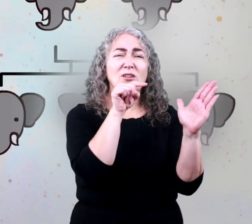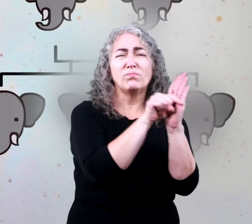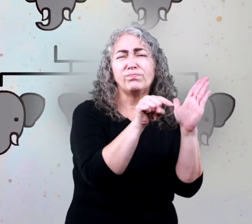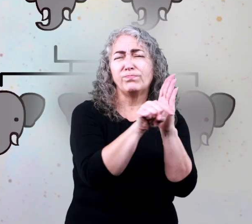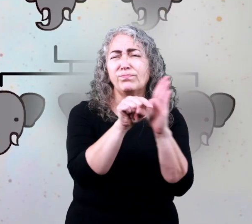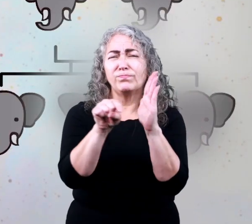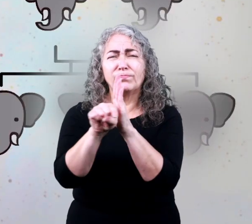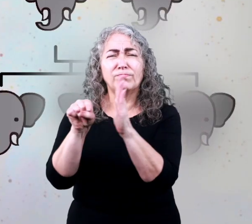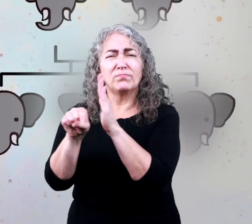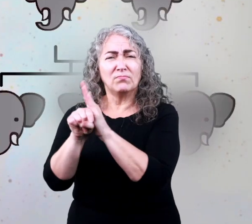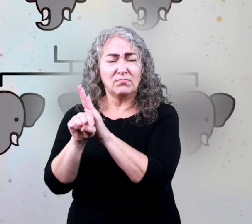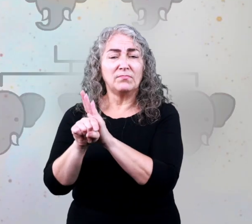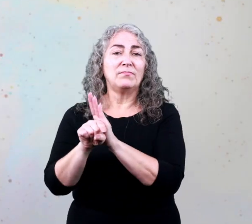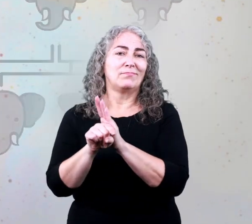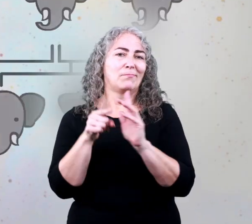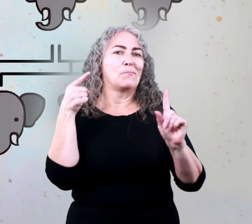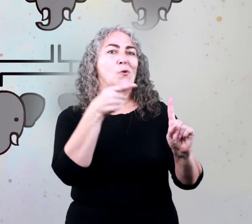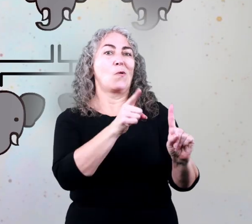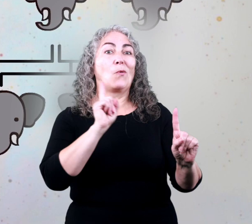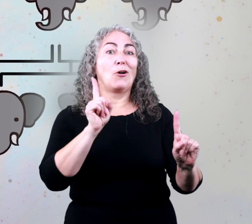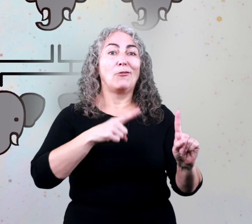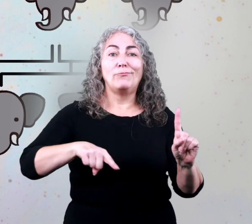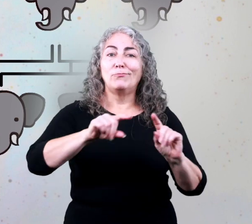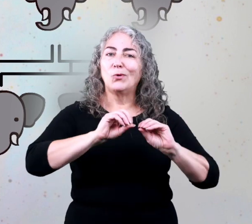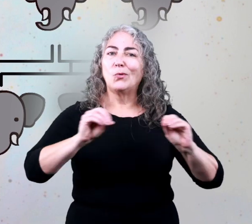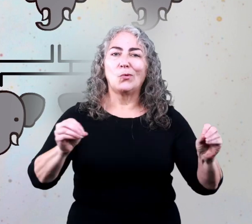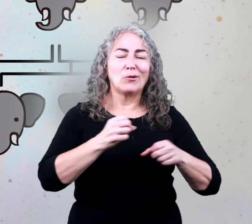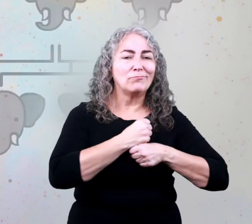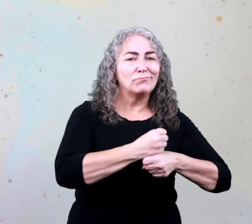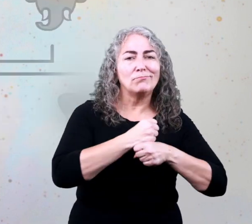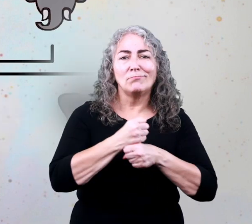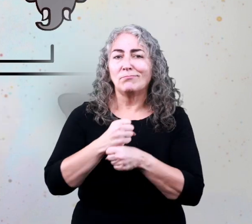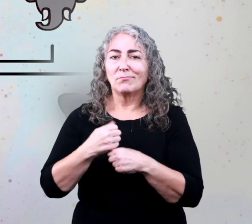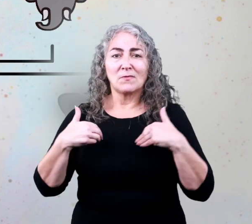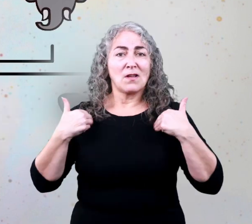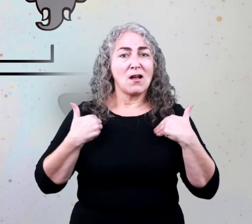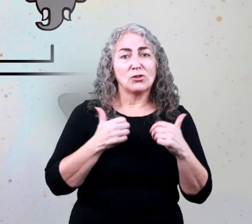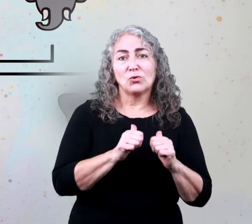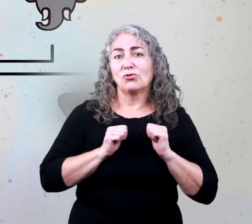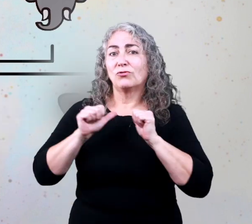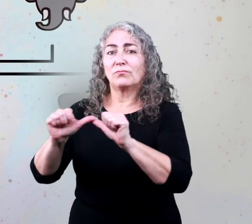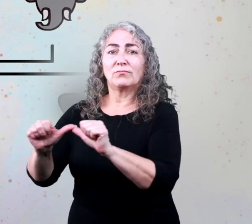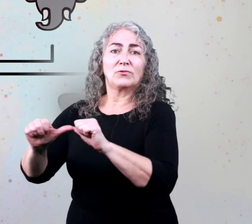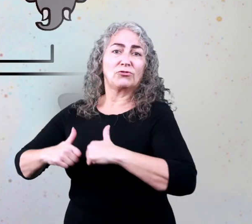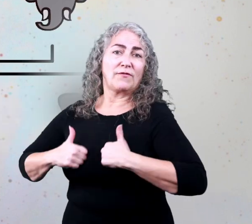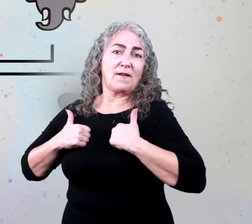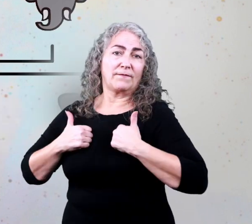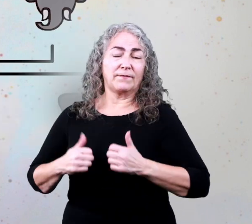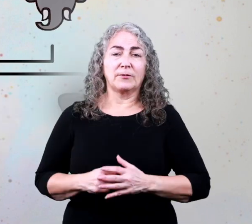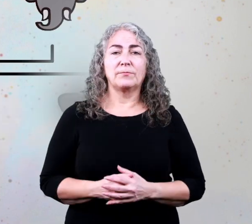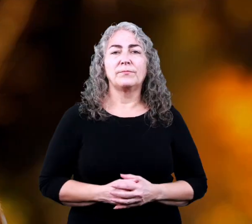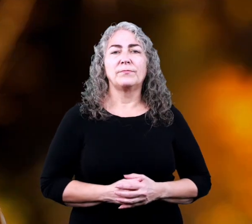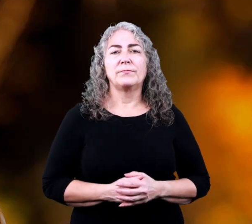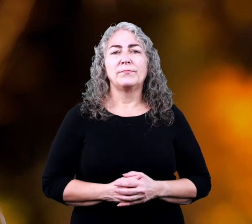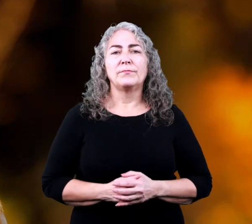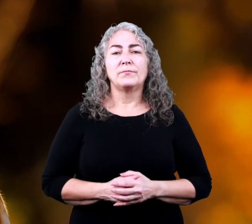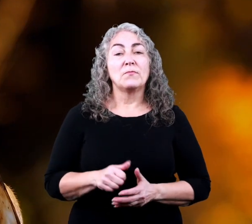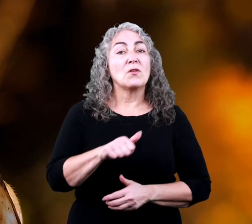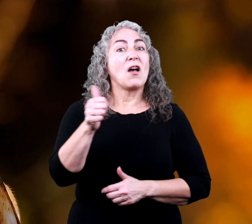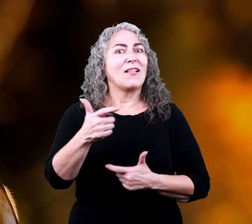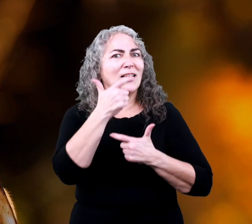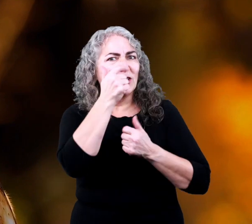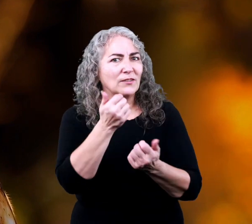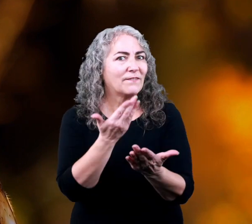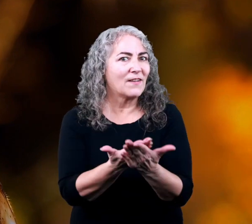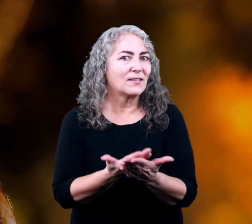over hunting of species to the point where they can no longer reproduce enough young to survive here